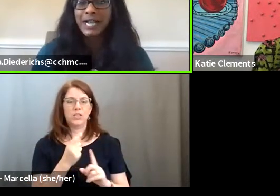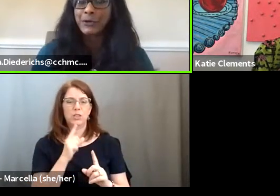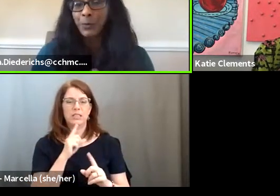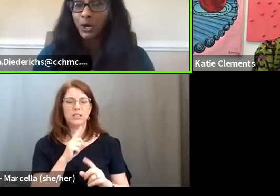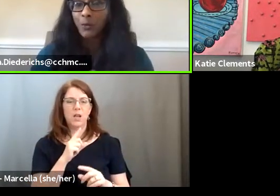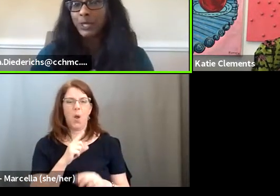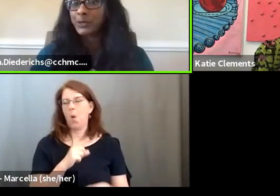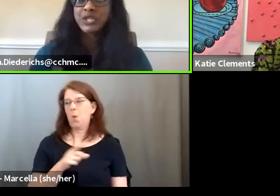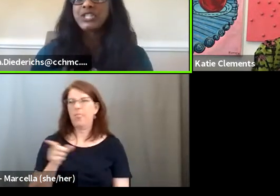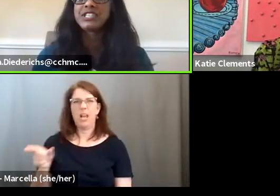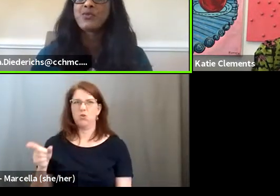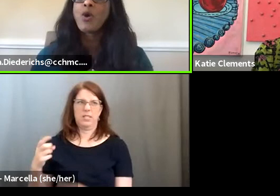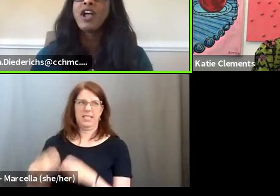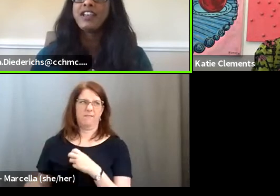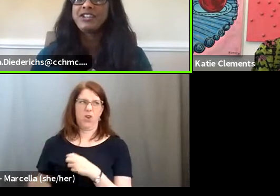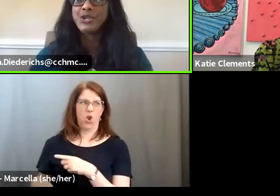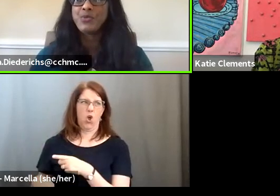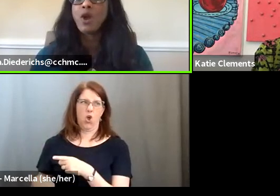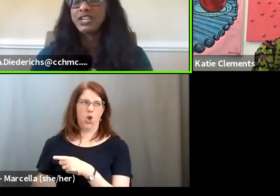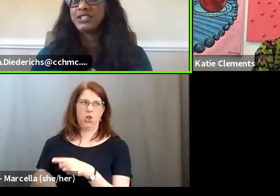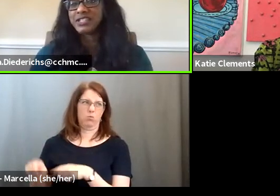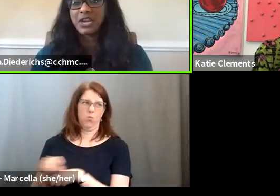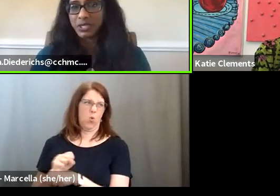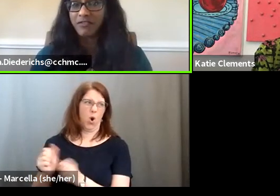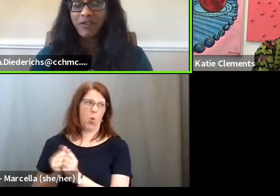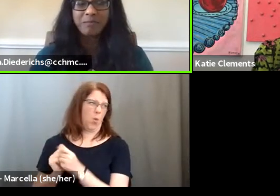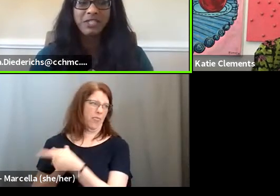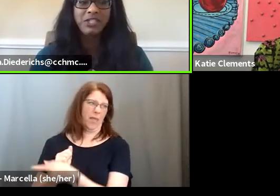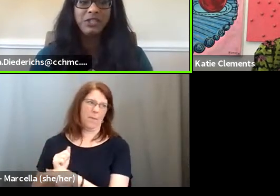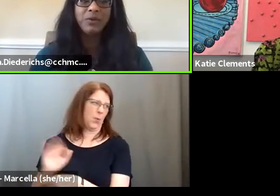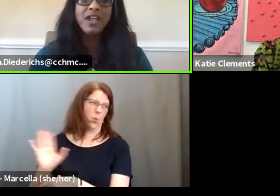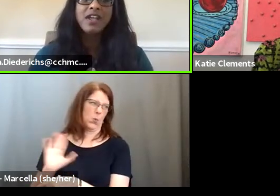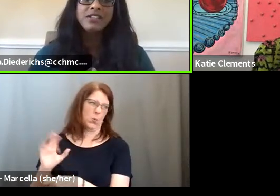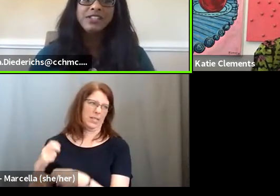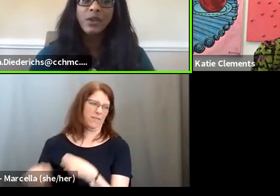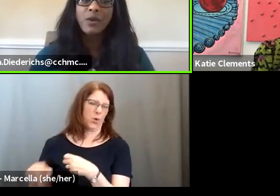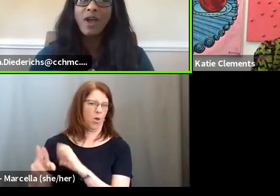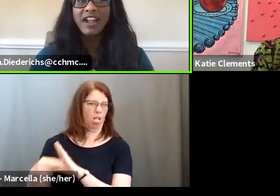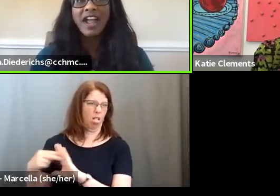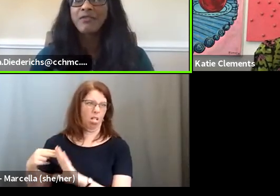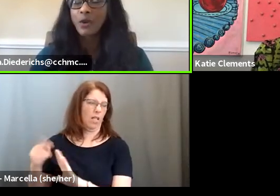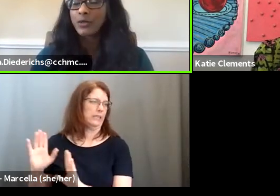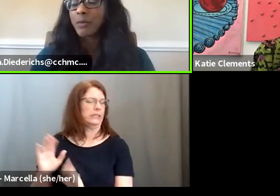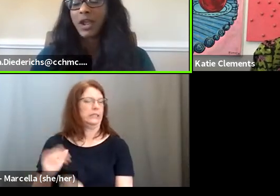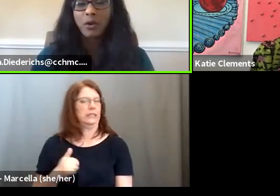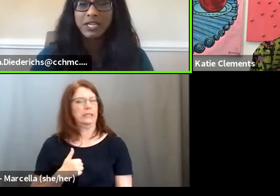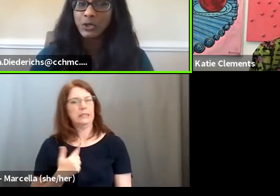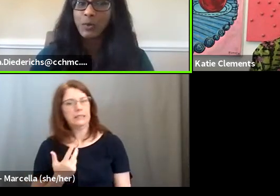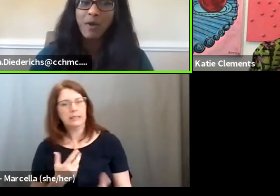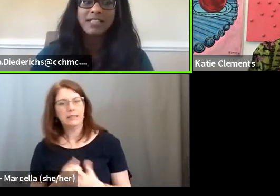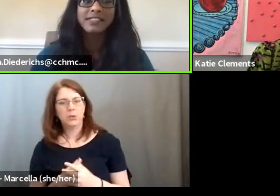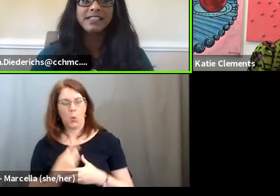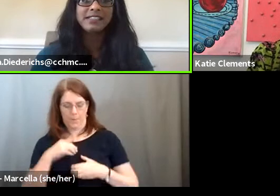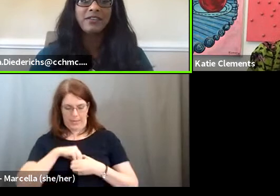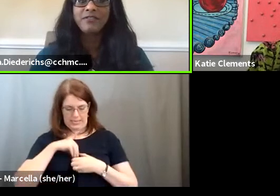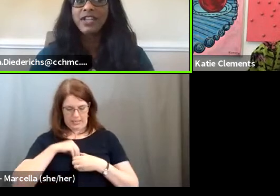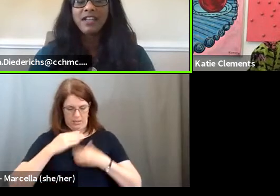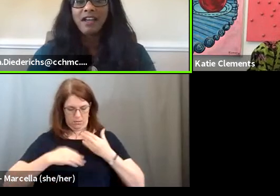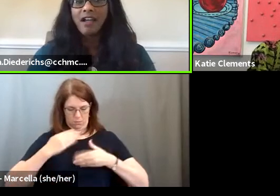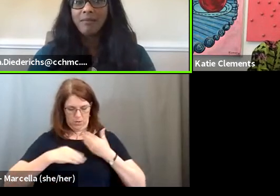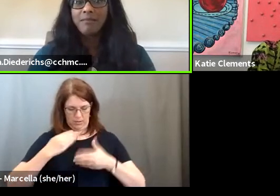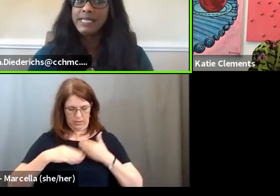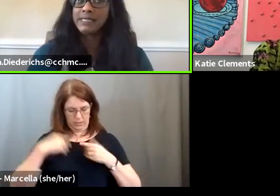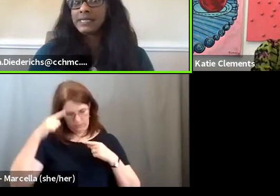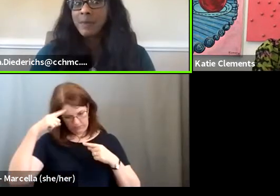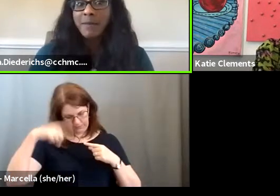difficult designer to work with, which isn't what you want to set yourself up to do. So I kind of go through my own internal process of,